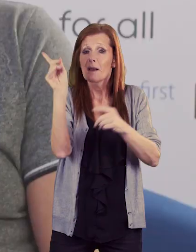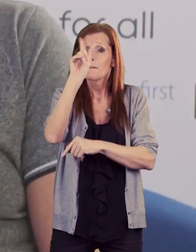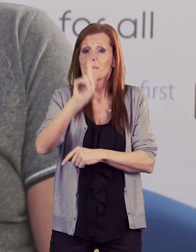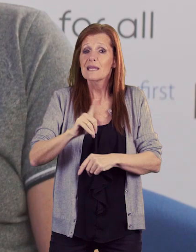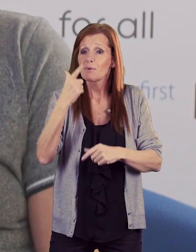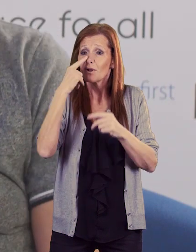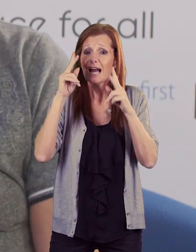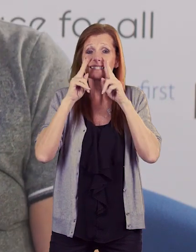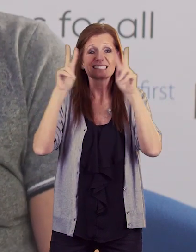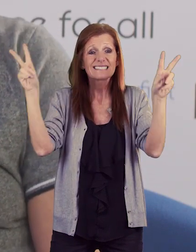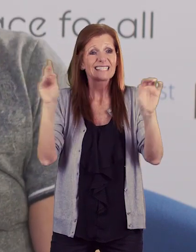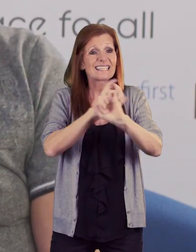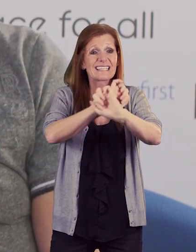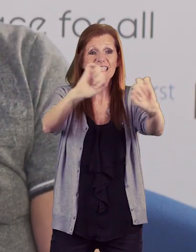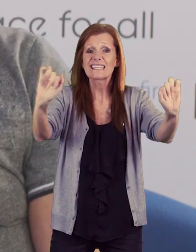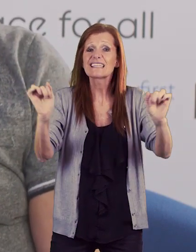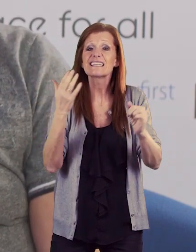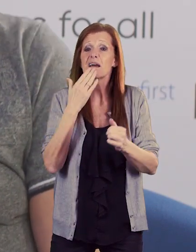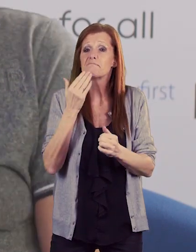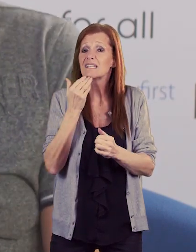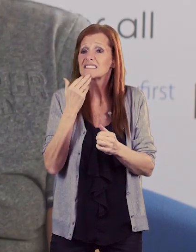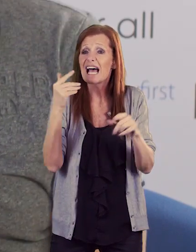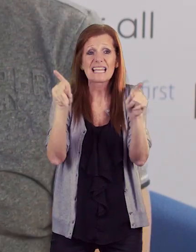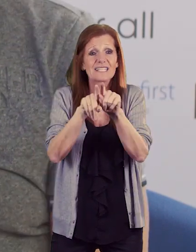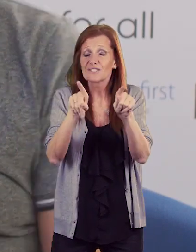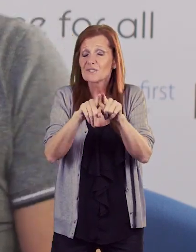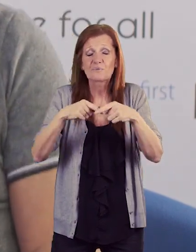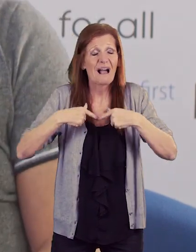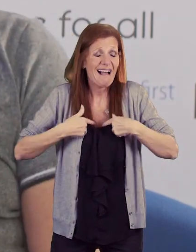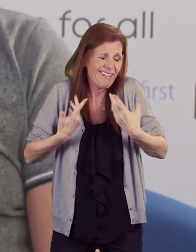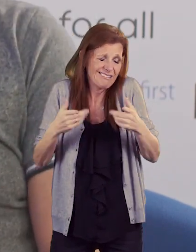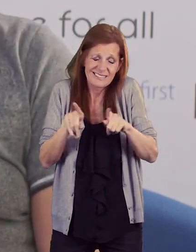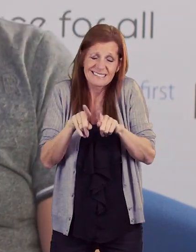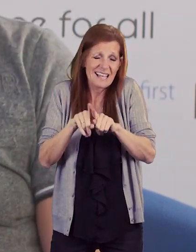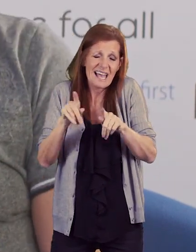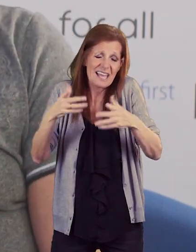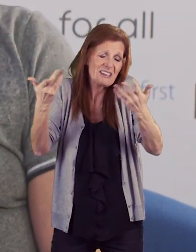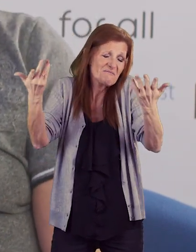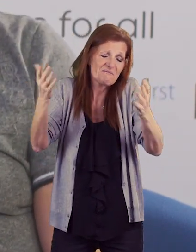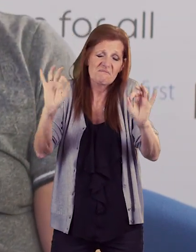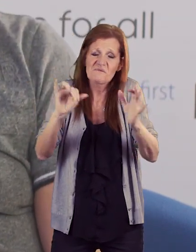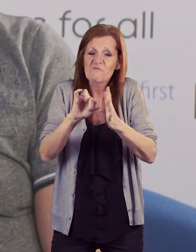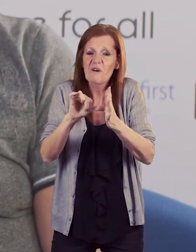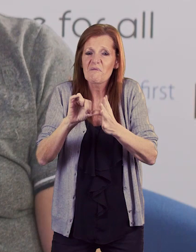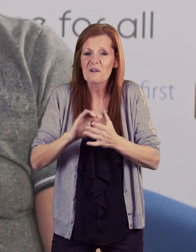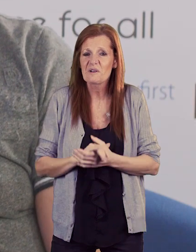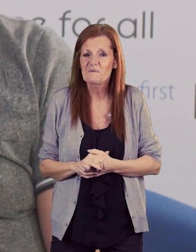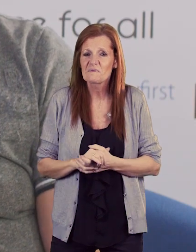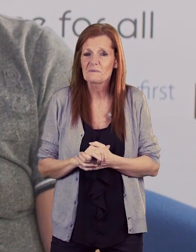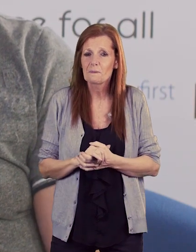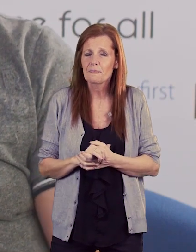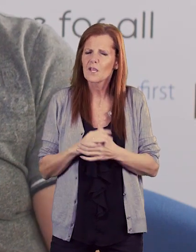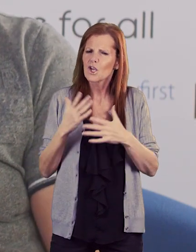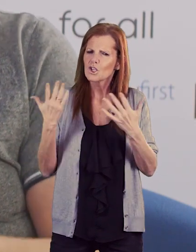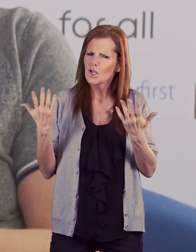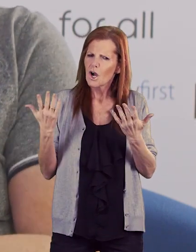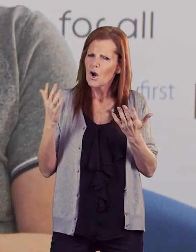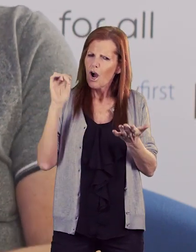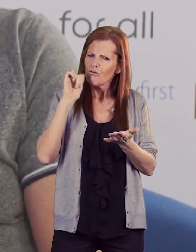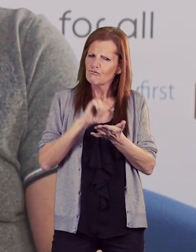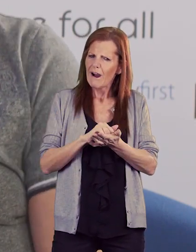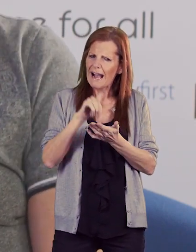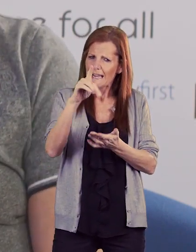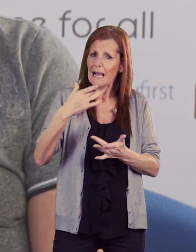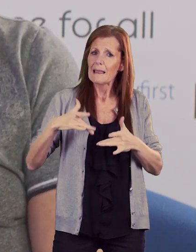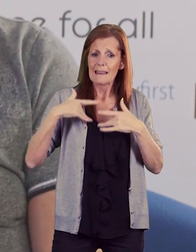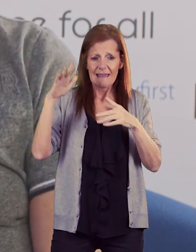you know don't have a problem with it that's a great attitude to have there Steph um so now I'm right in believing that you